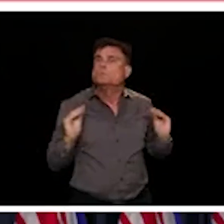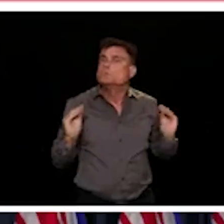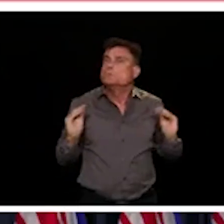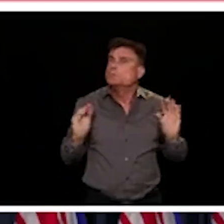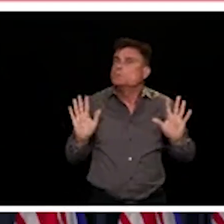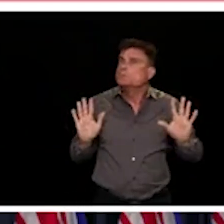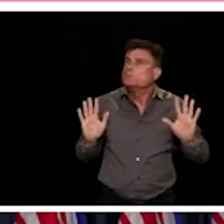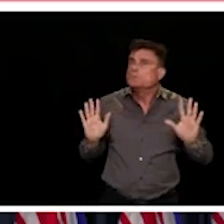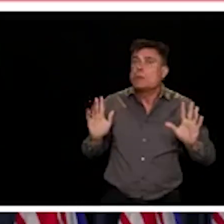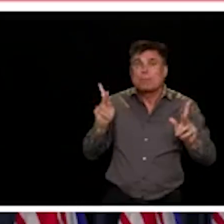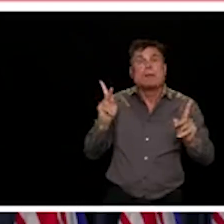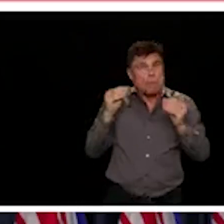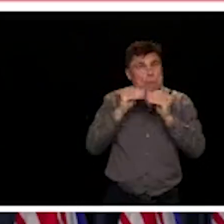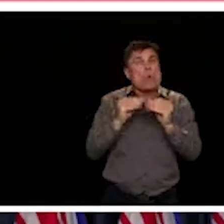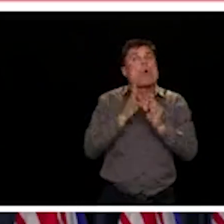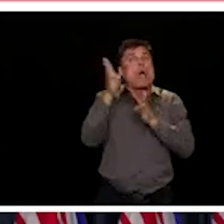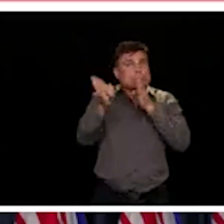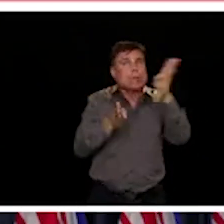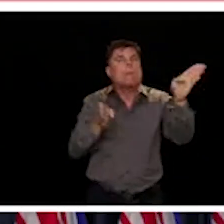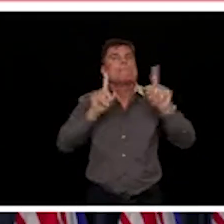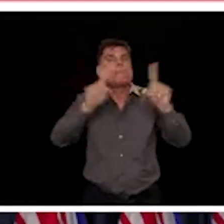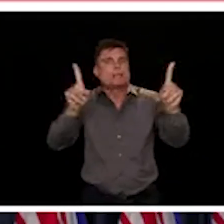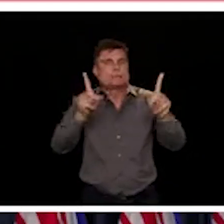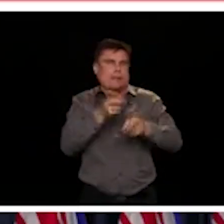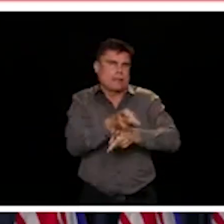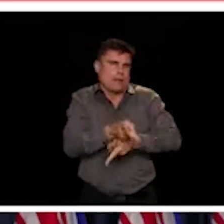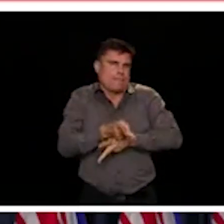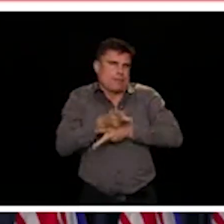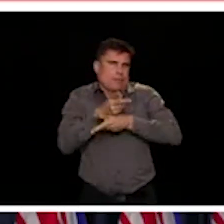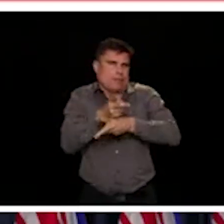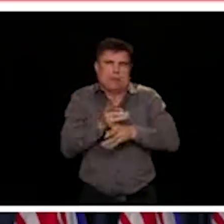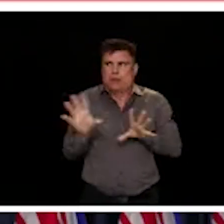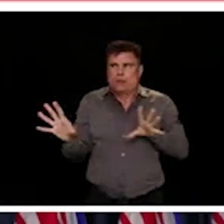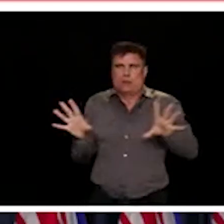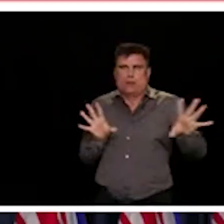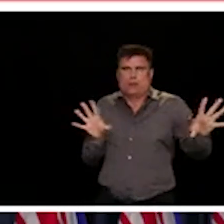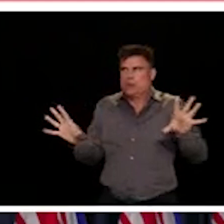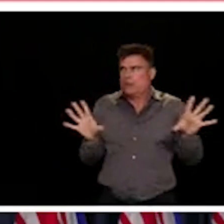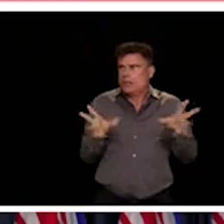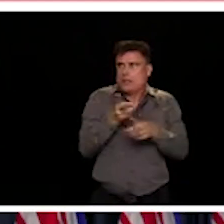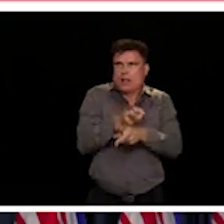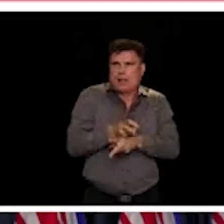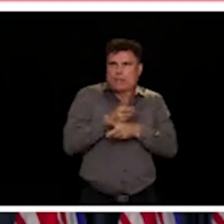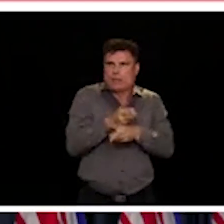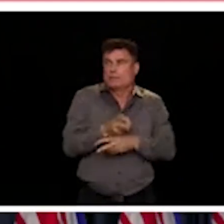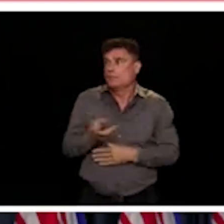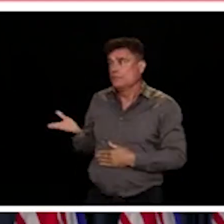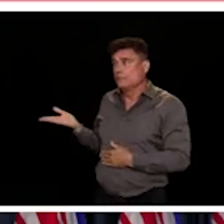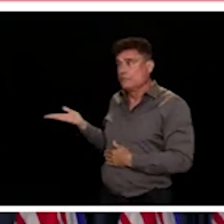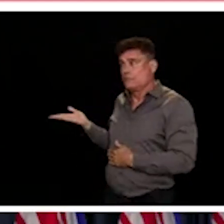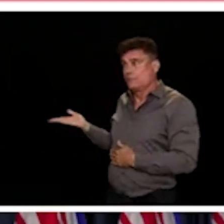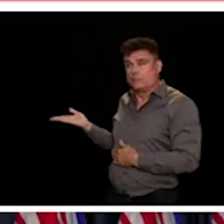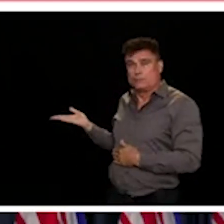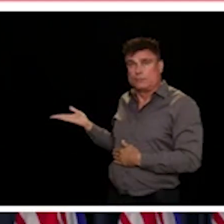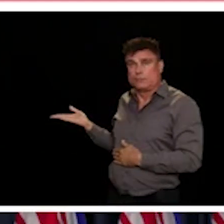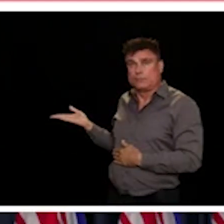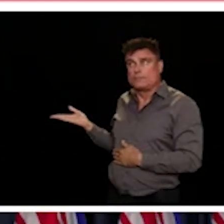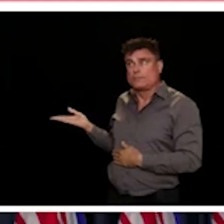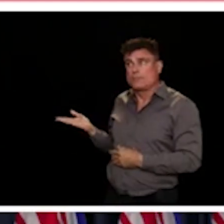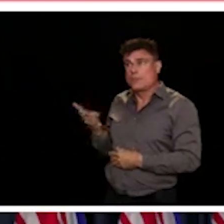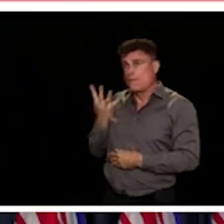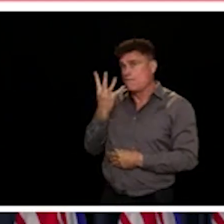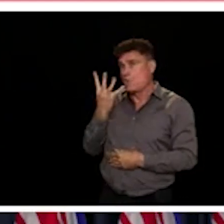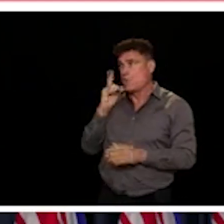This is the scenarios that could come out of where we are. And as we see, somewhere around